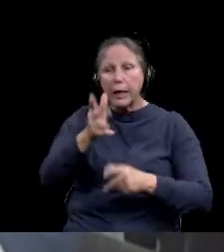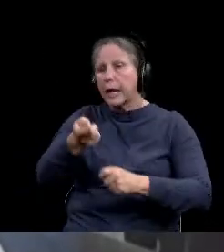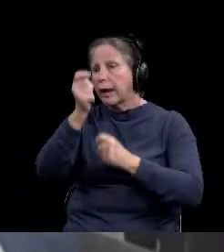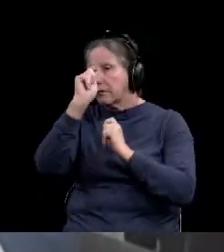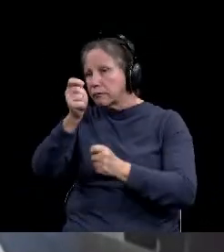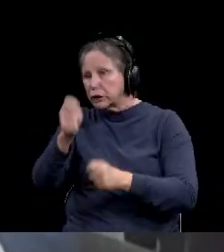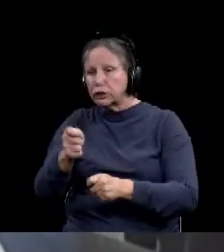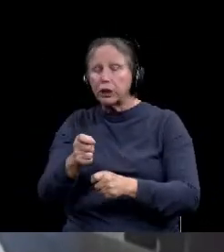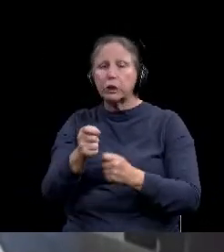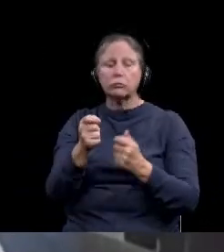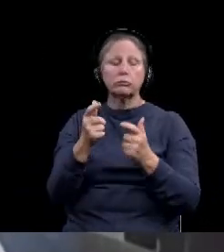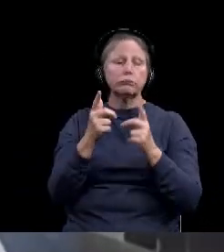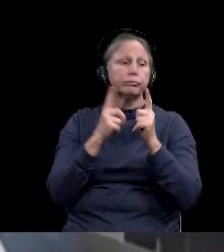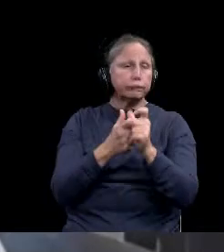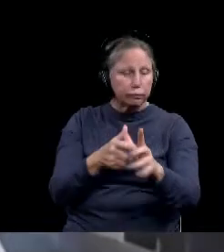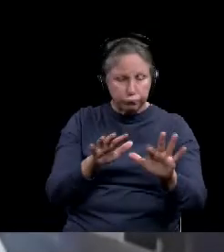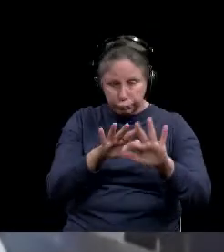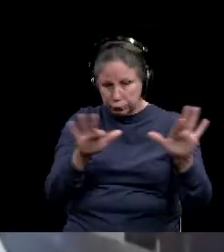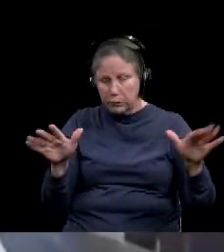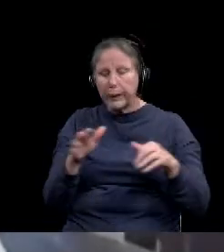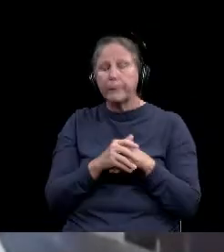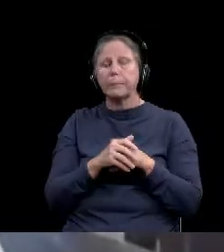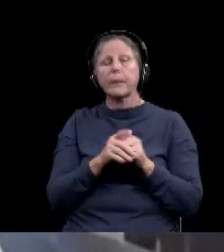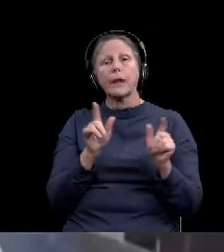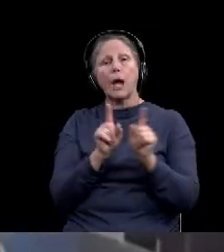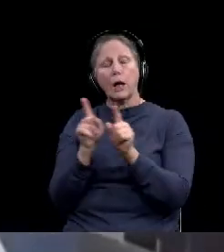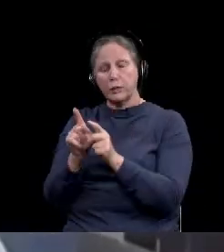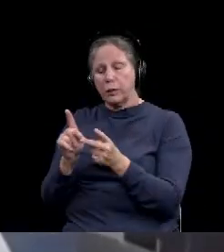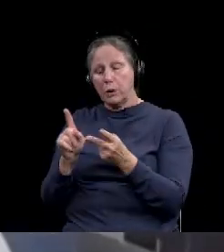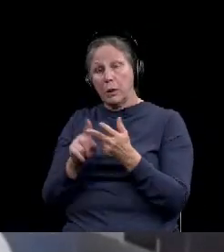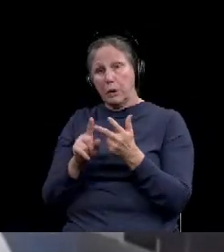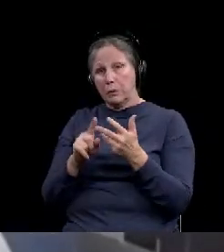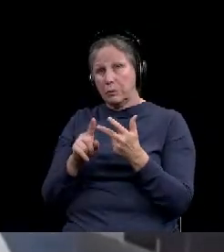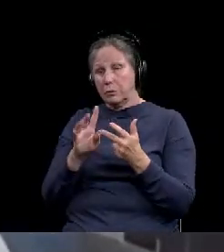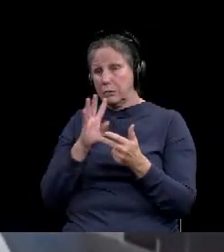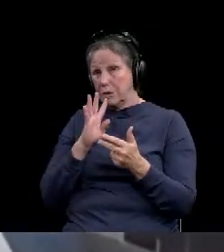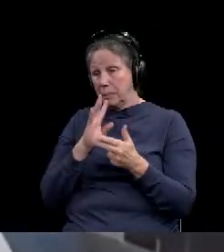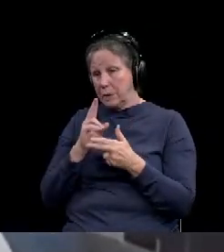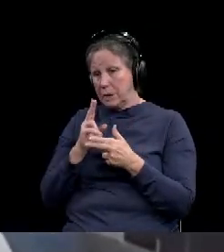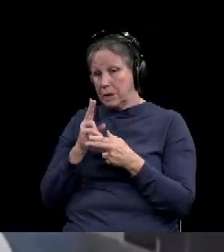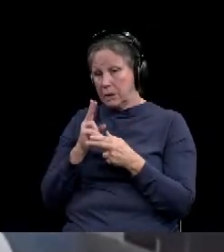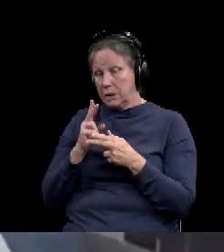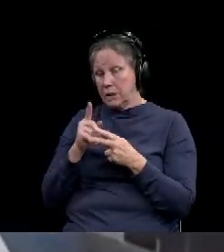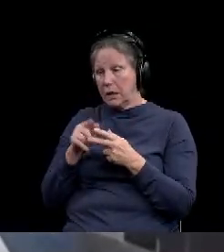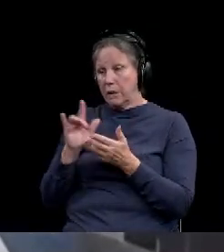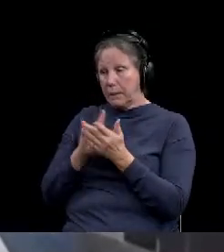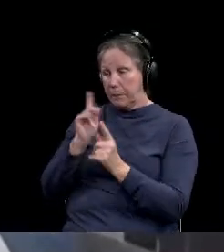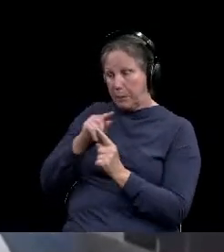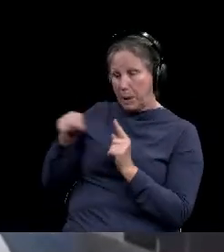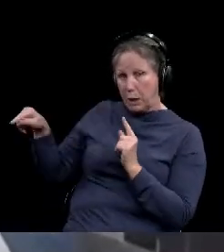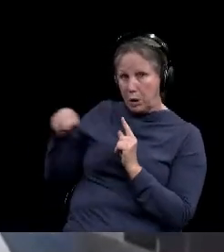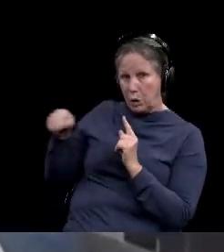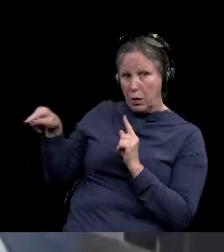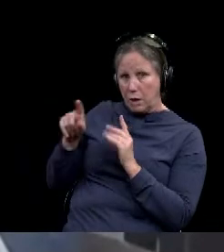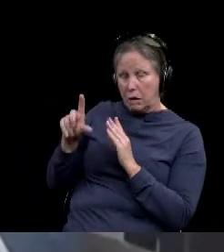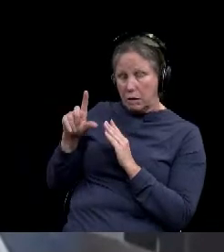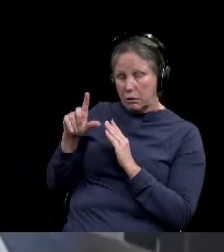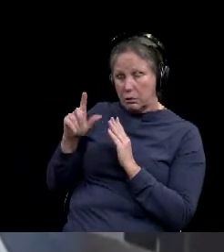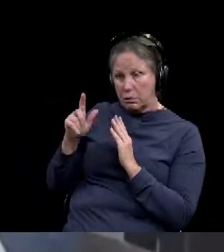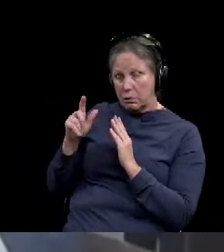and also which will be talked about by the medical folks somewhat